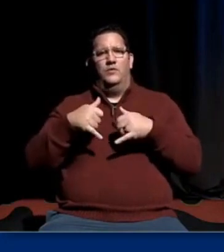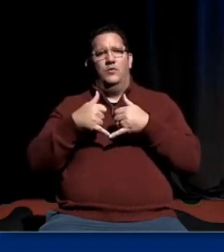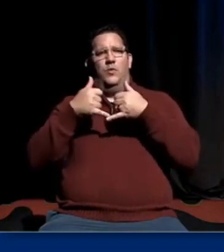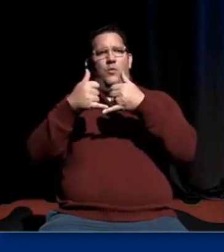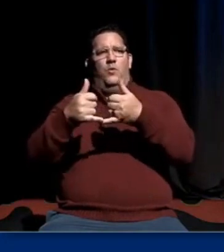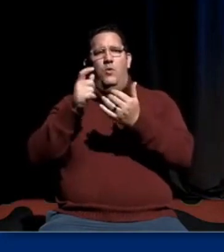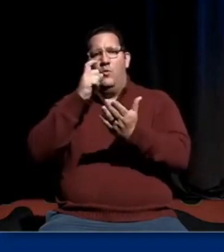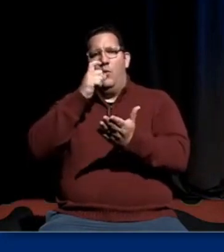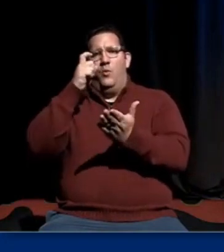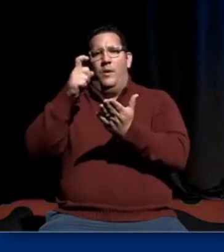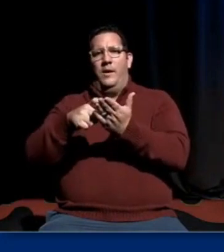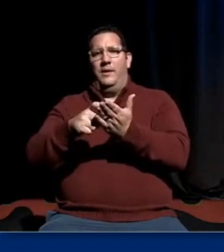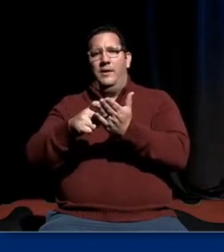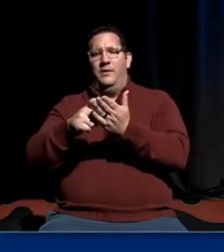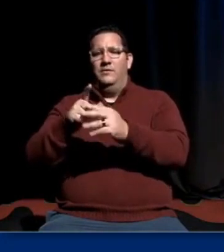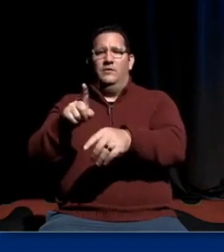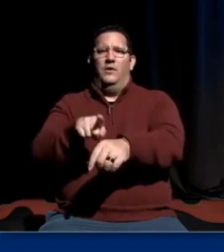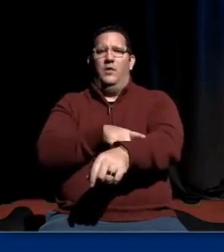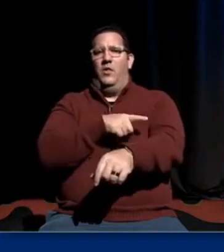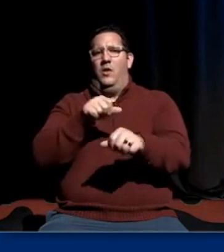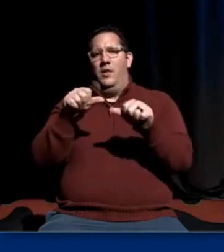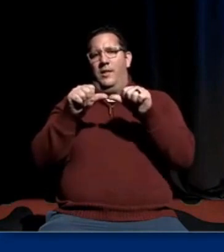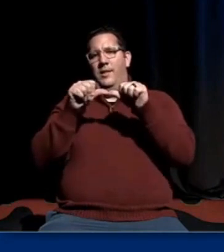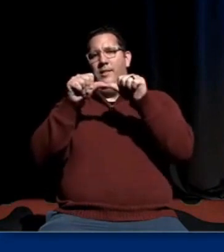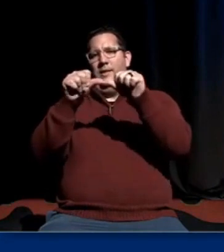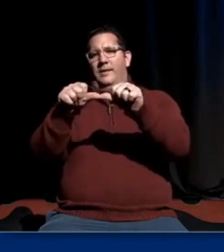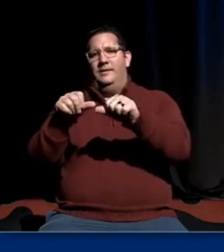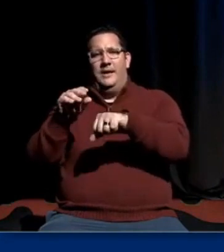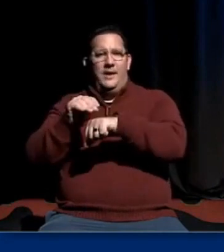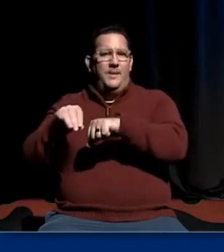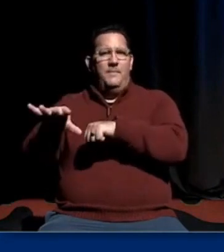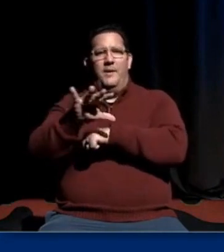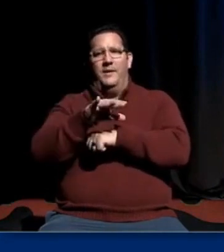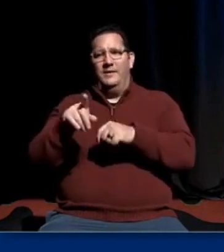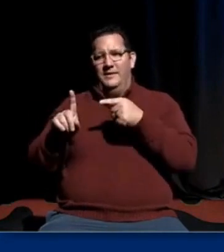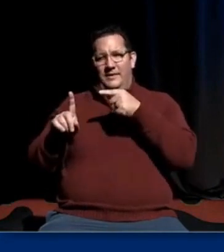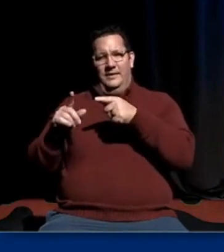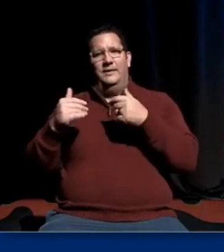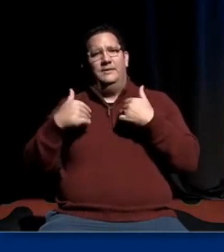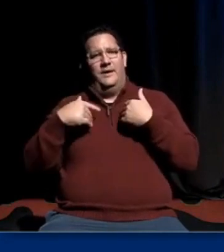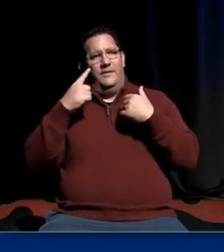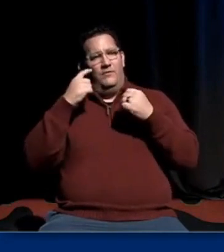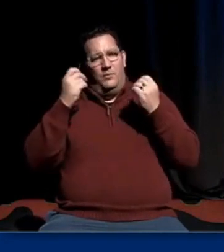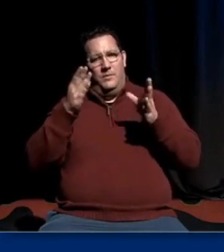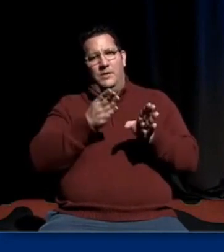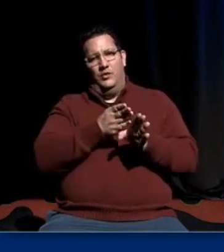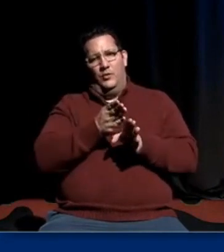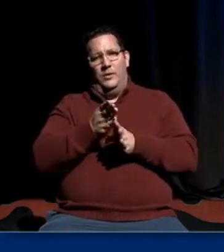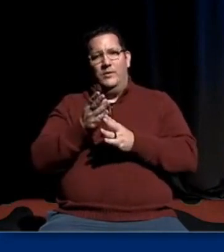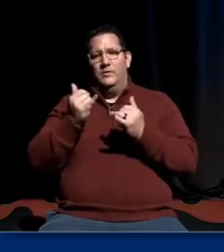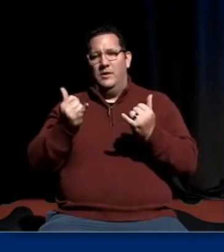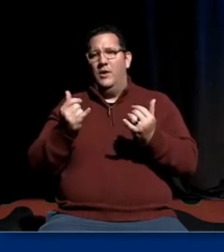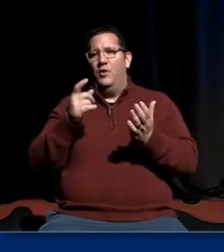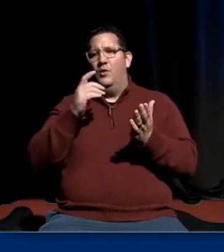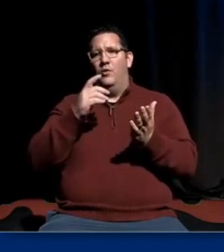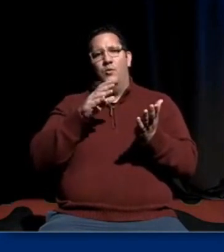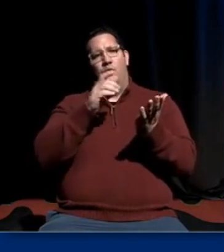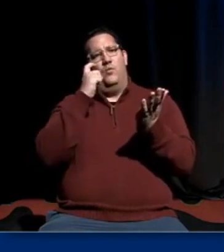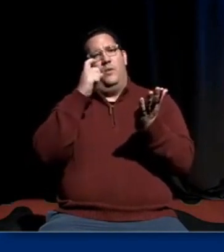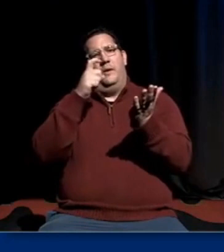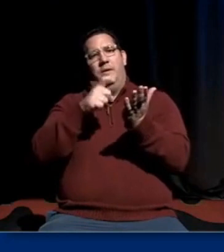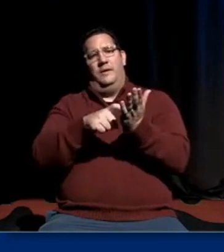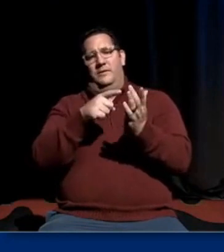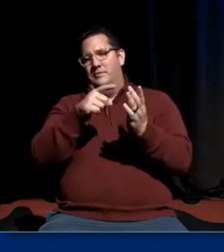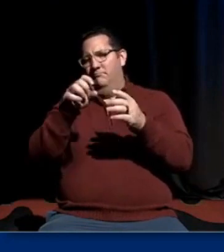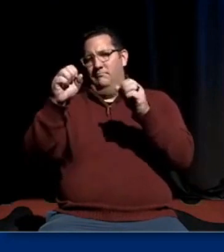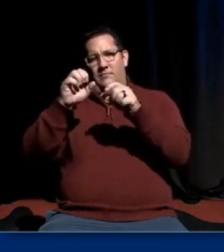recognize the long-lasting impact that he has had in many careers. Please join me in recognizing this outstanding